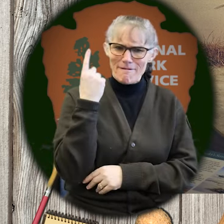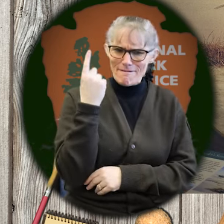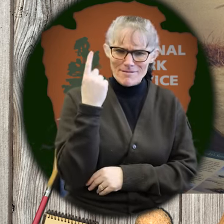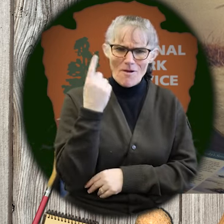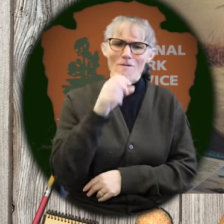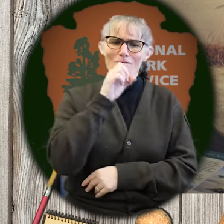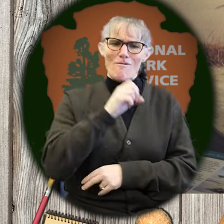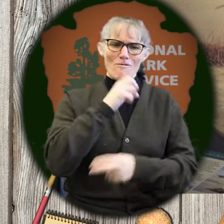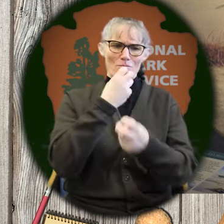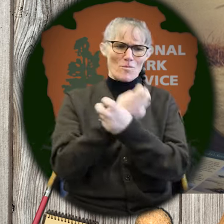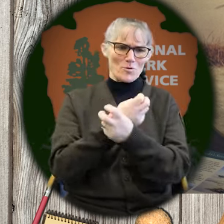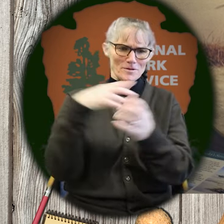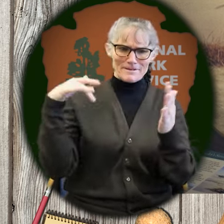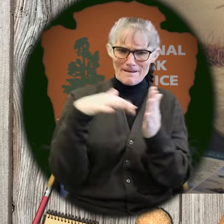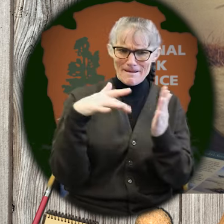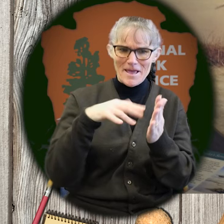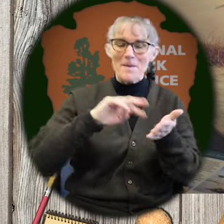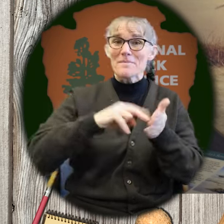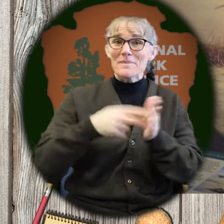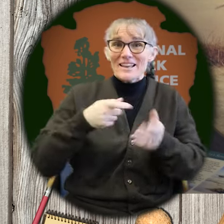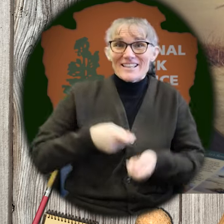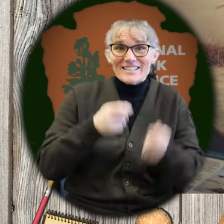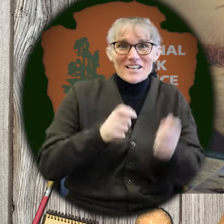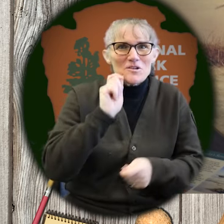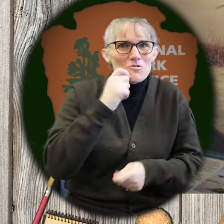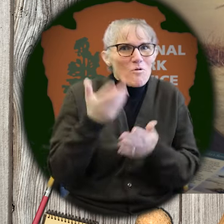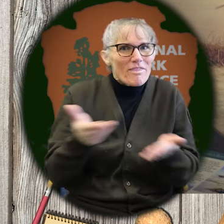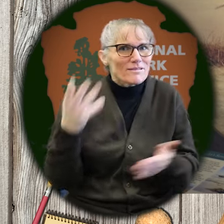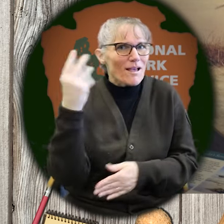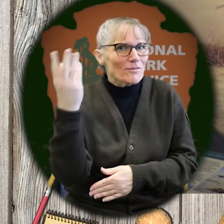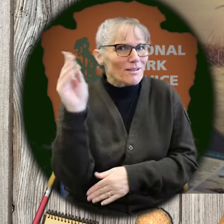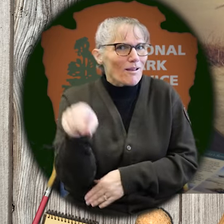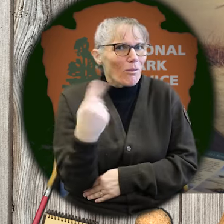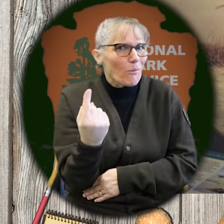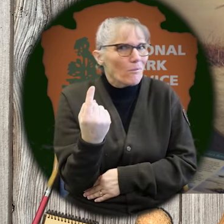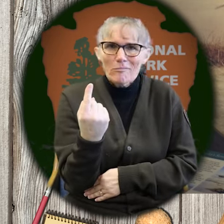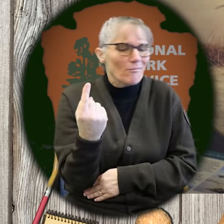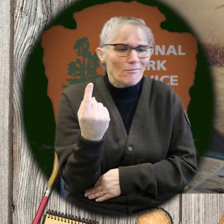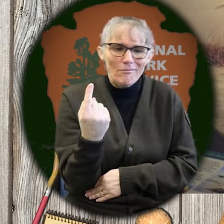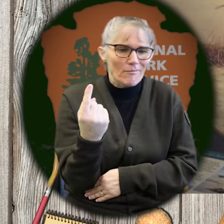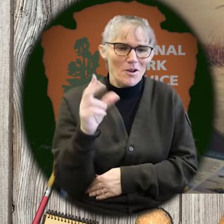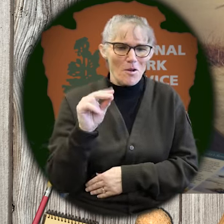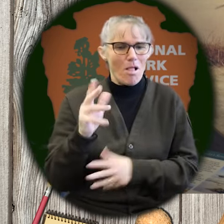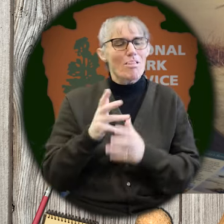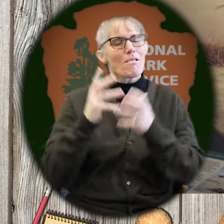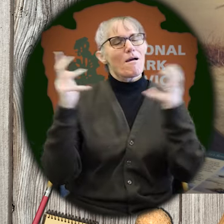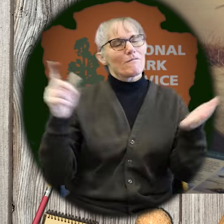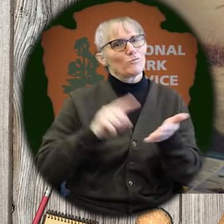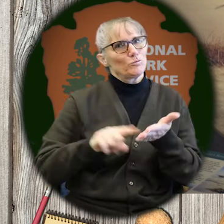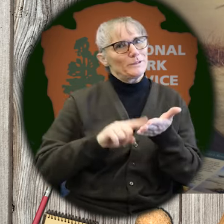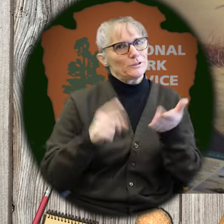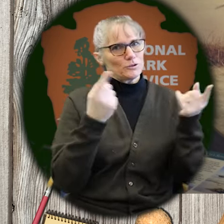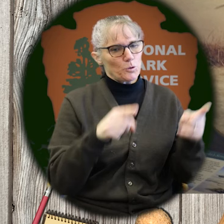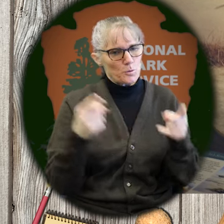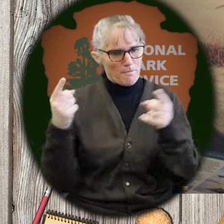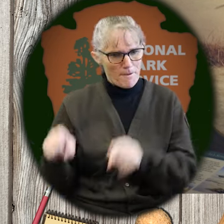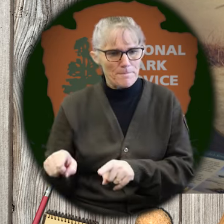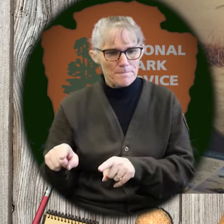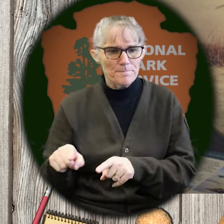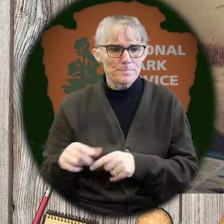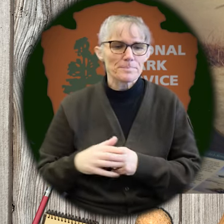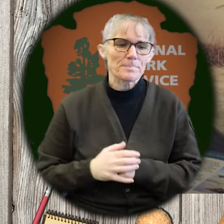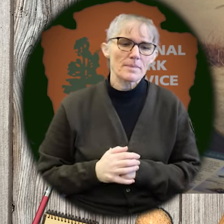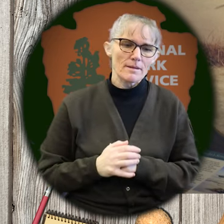don't realize that paleontology is more than excavating cool things in the field. There's a lot of research that goes on